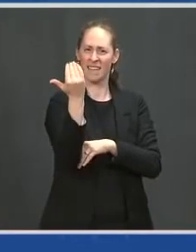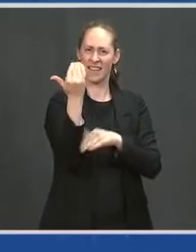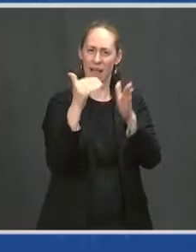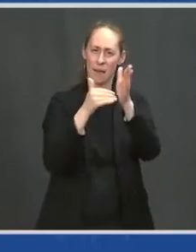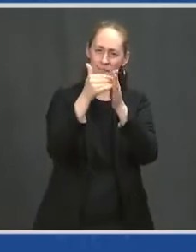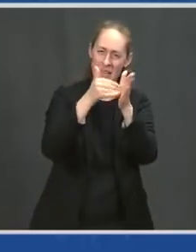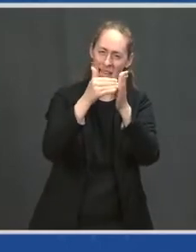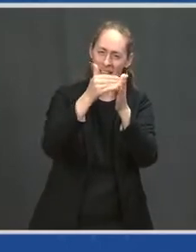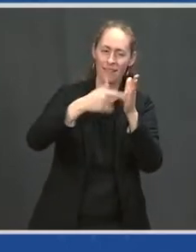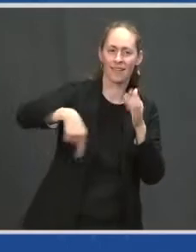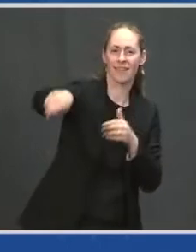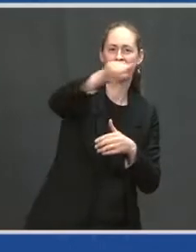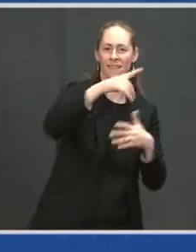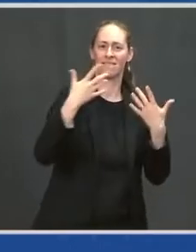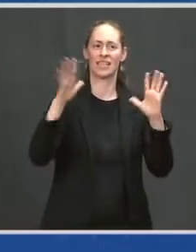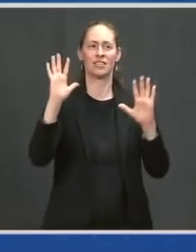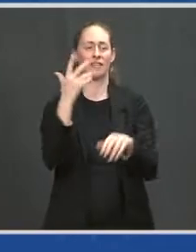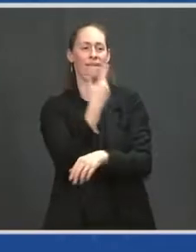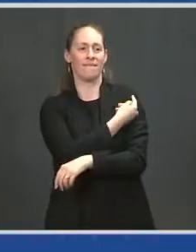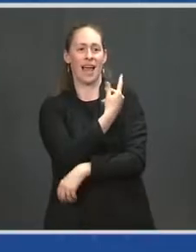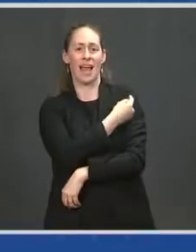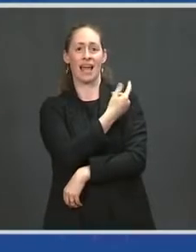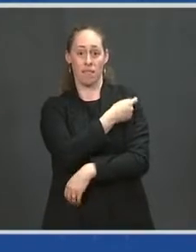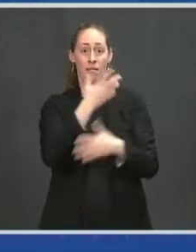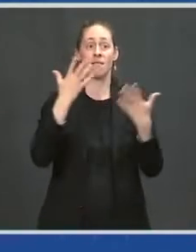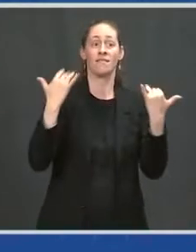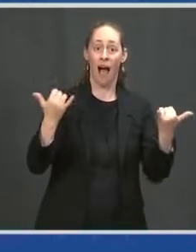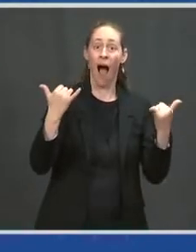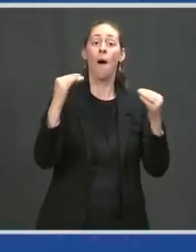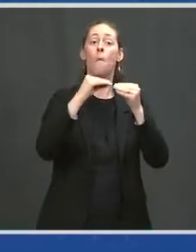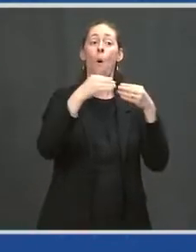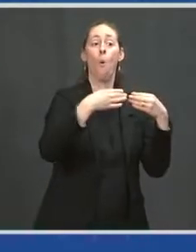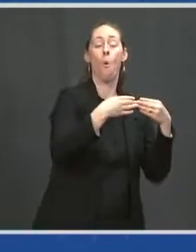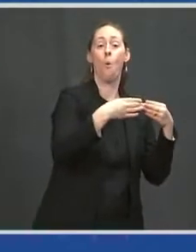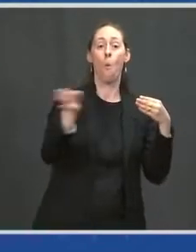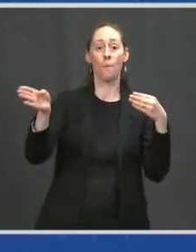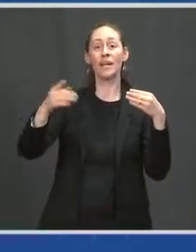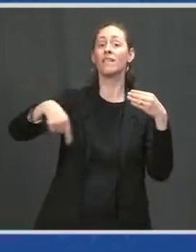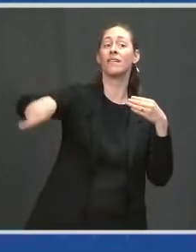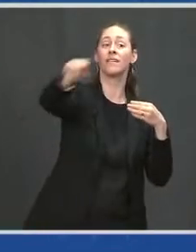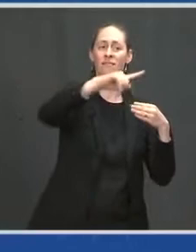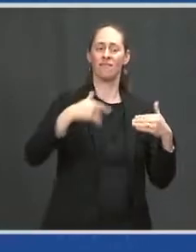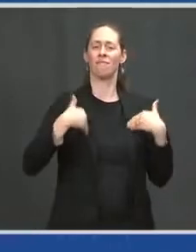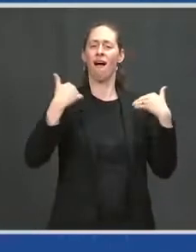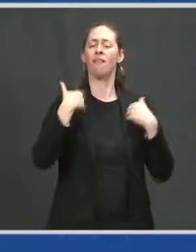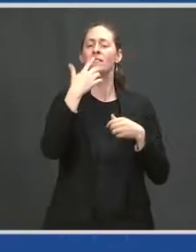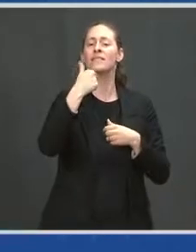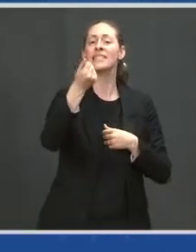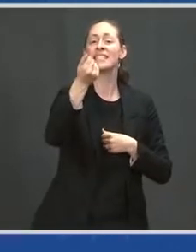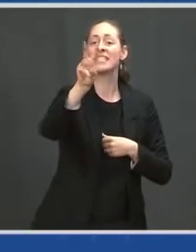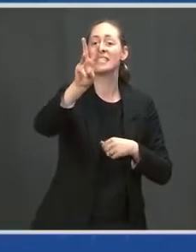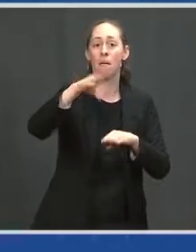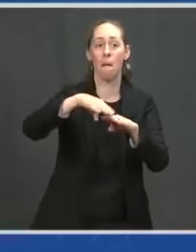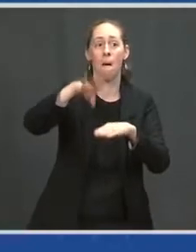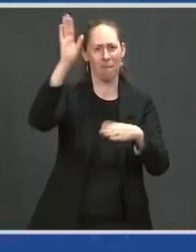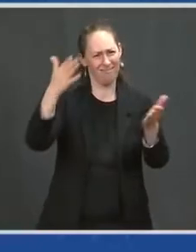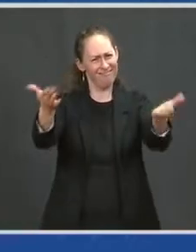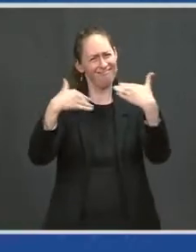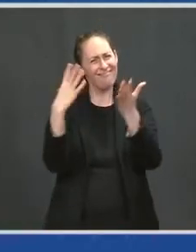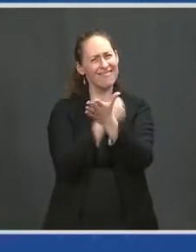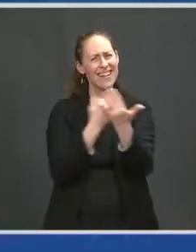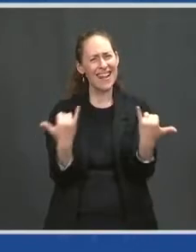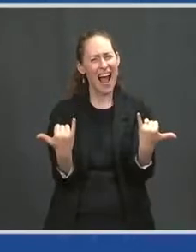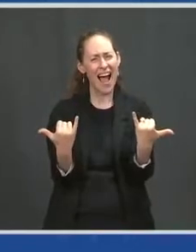16 years of age or older is now eligible to get the vaccine now, today, immediately. And because of the